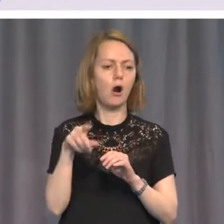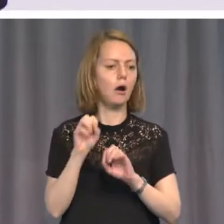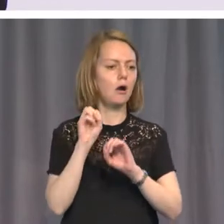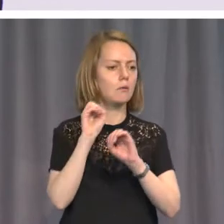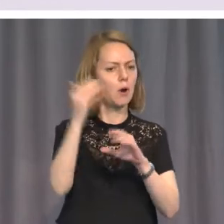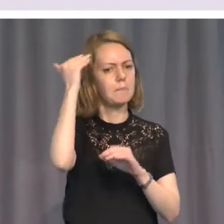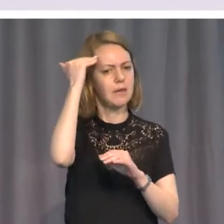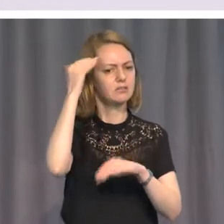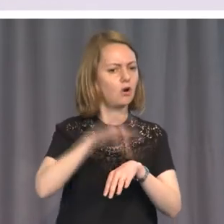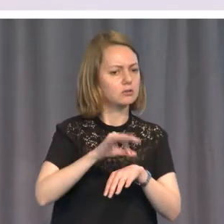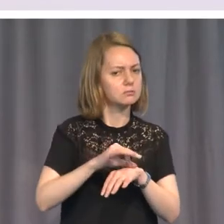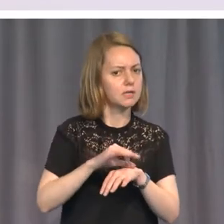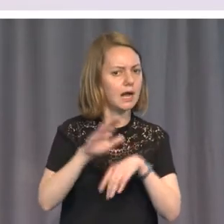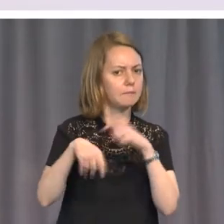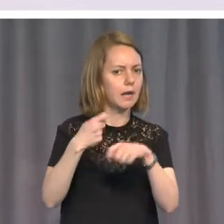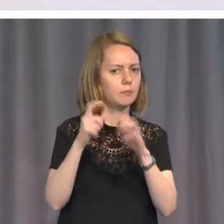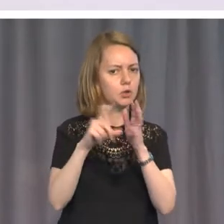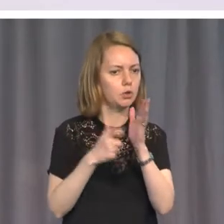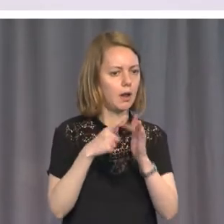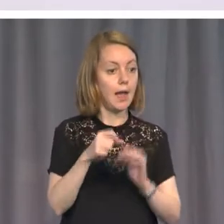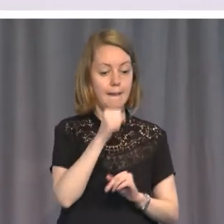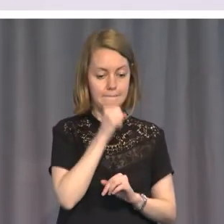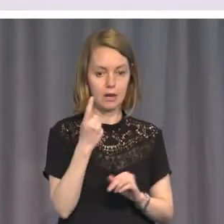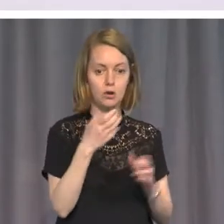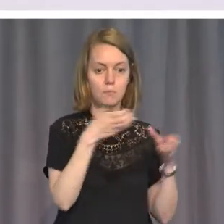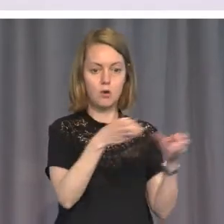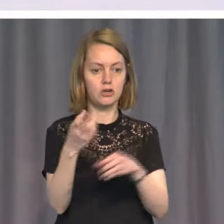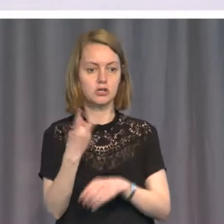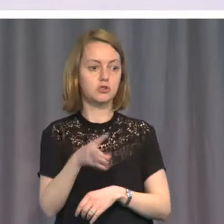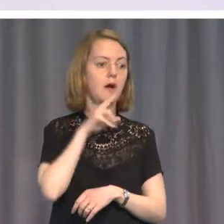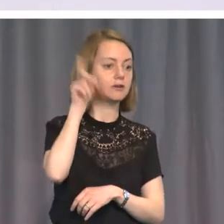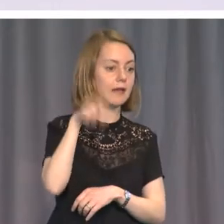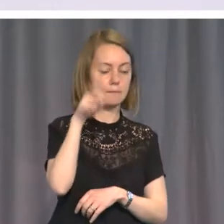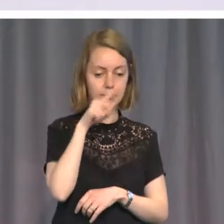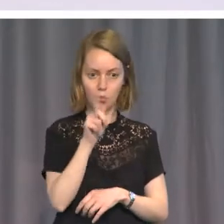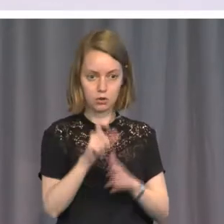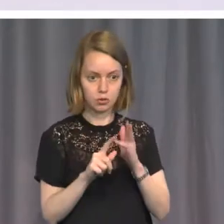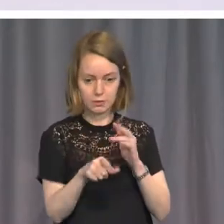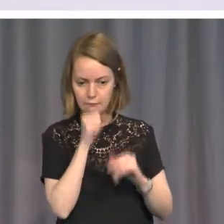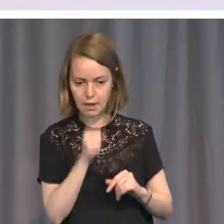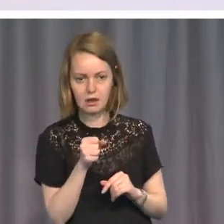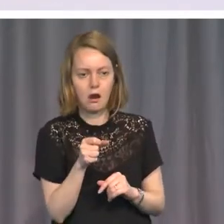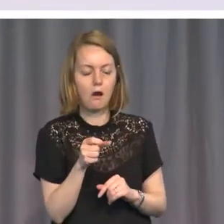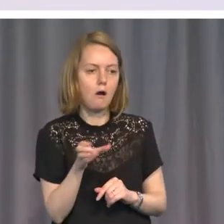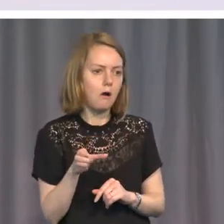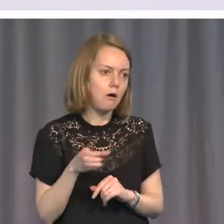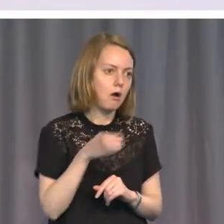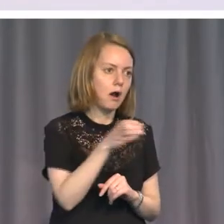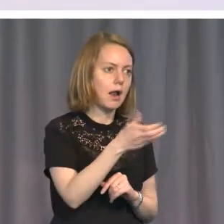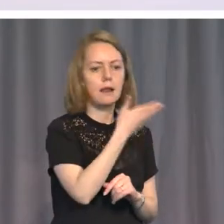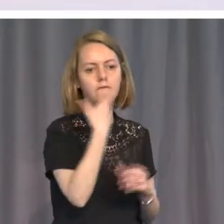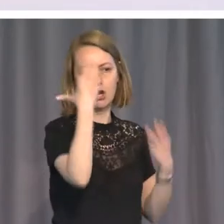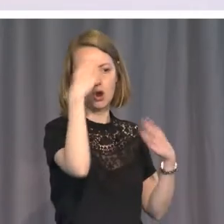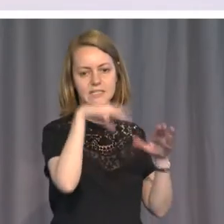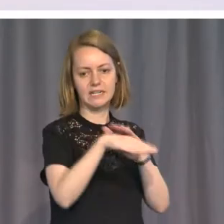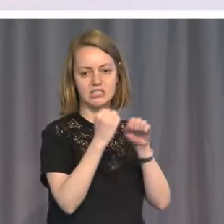put him in a mental asylum until he's cured. What do you do with a man who kills 200,000 people? Oh, you sent him to a luxury hotel